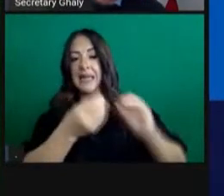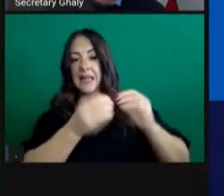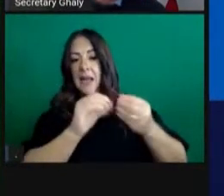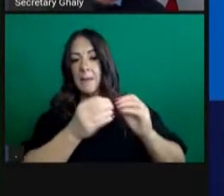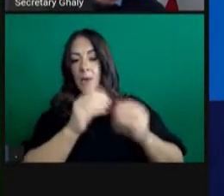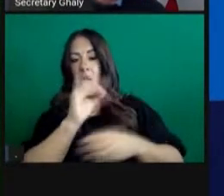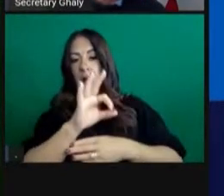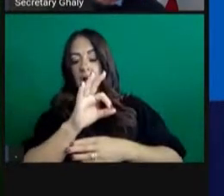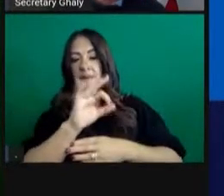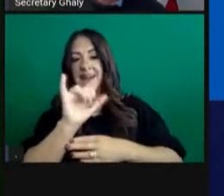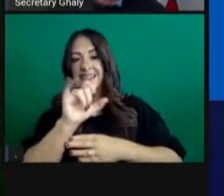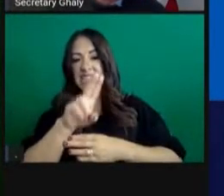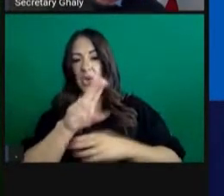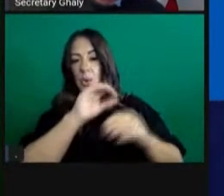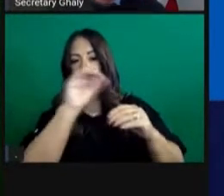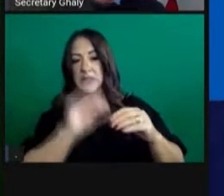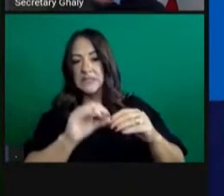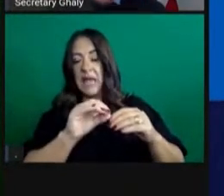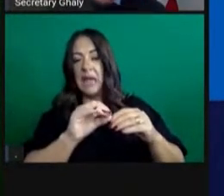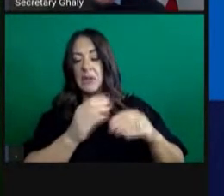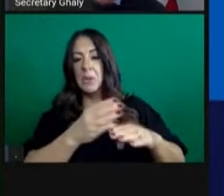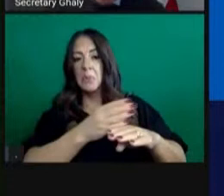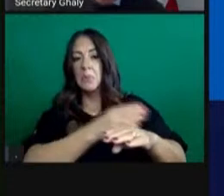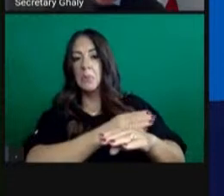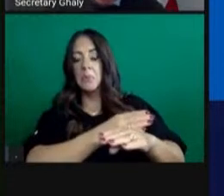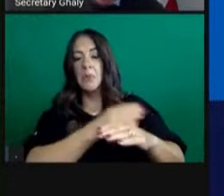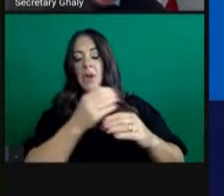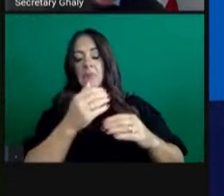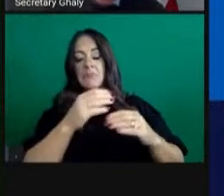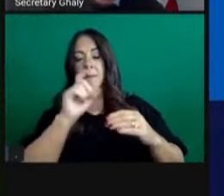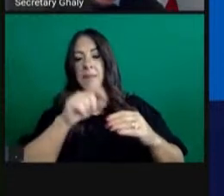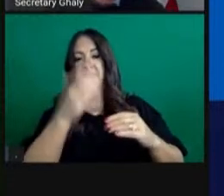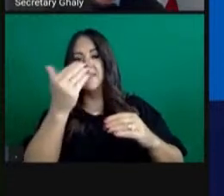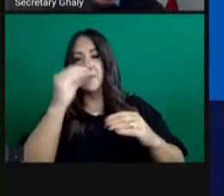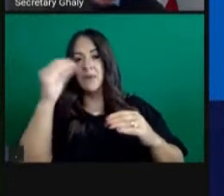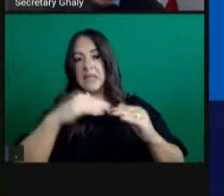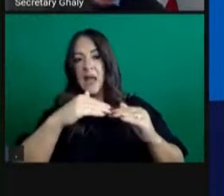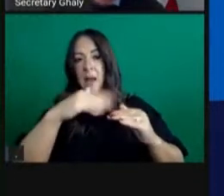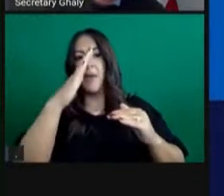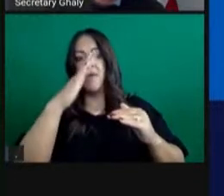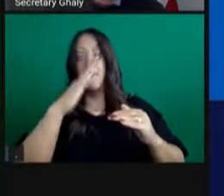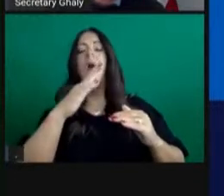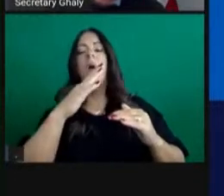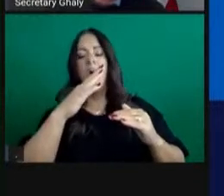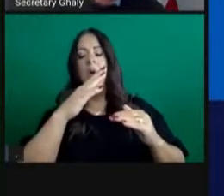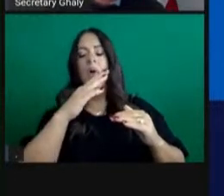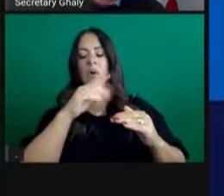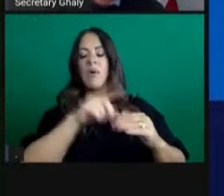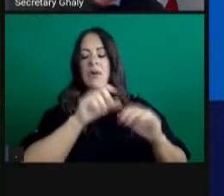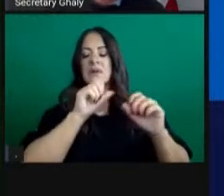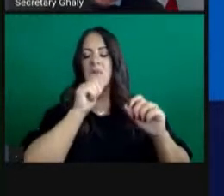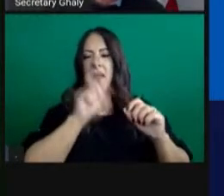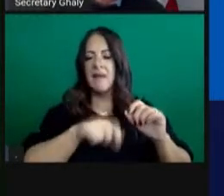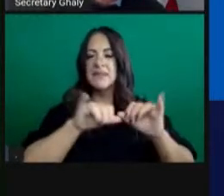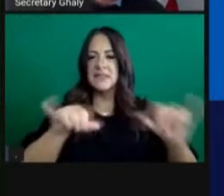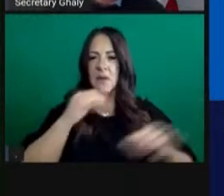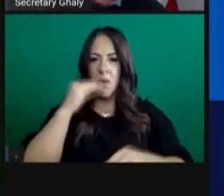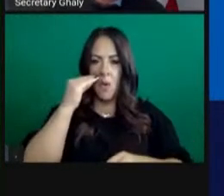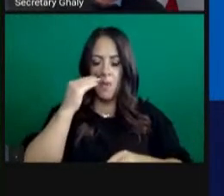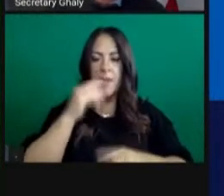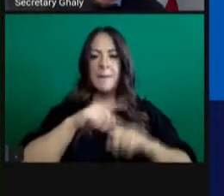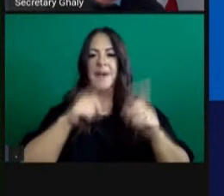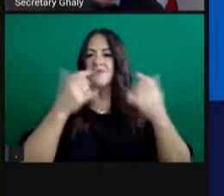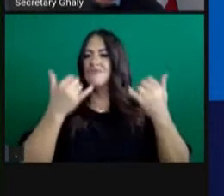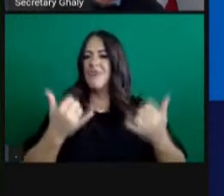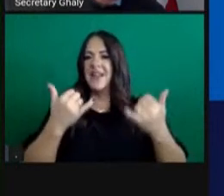equal to 15%. So today the order will remain because those projections do not show that